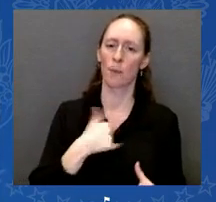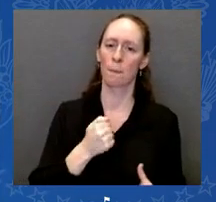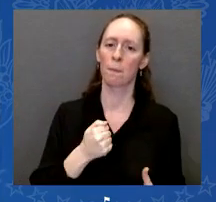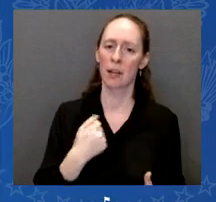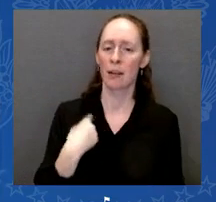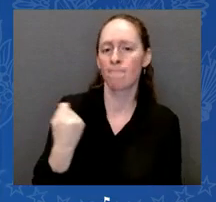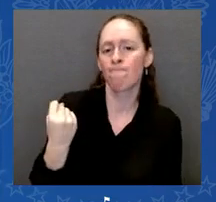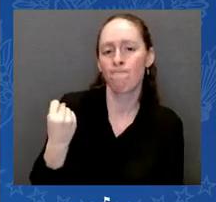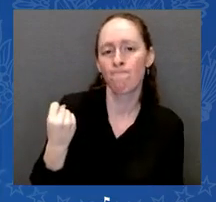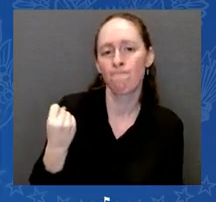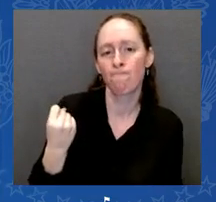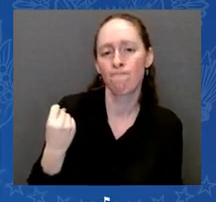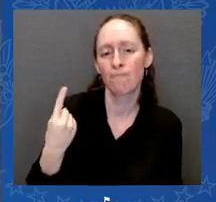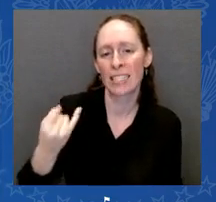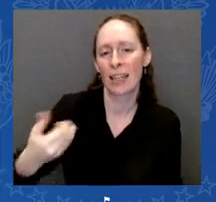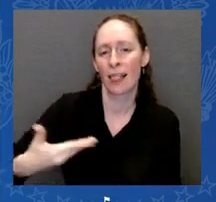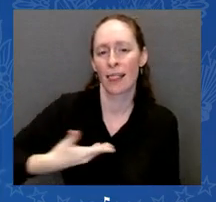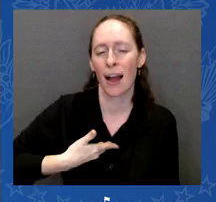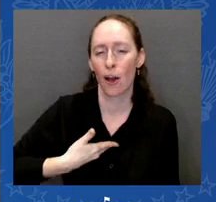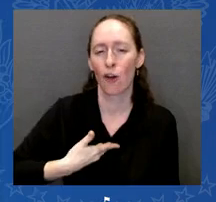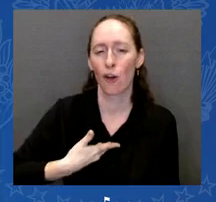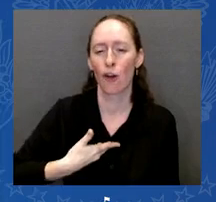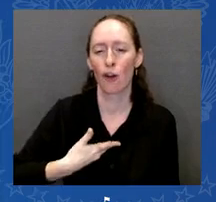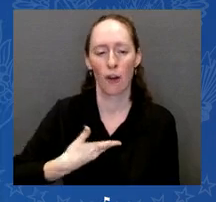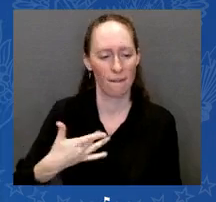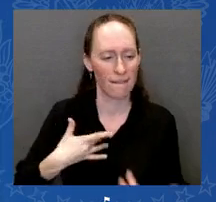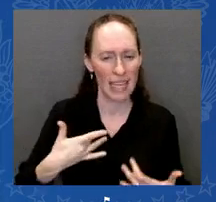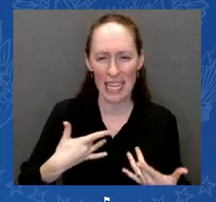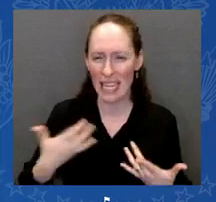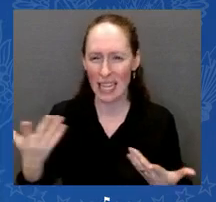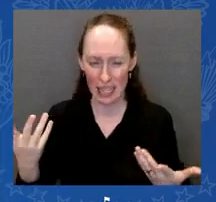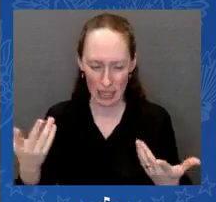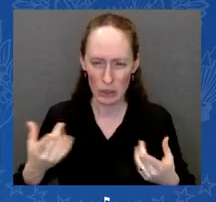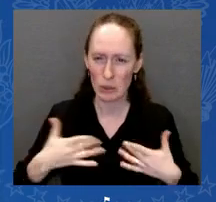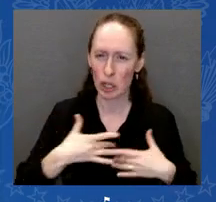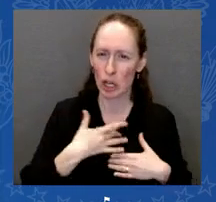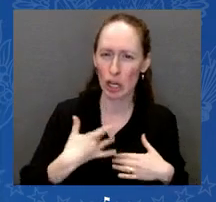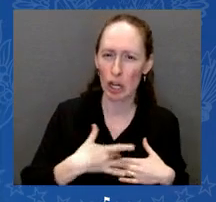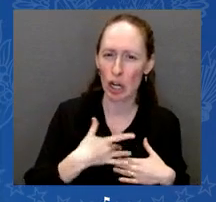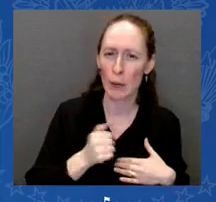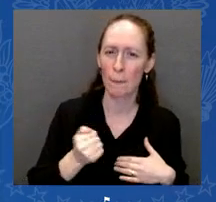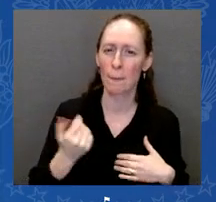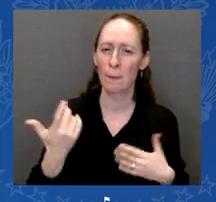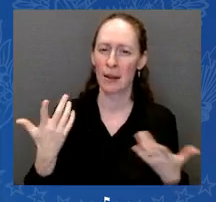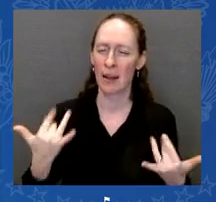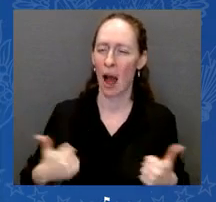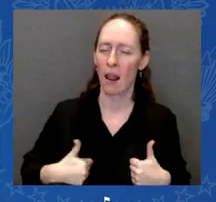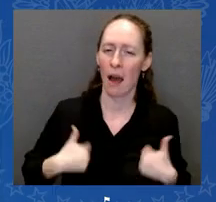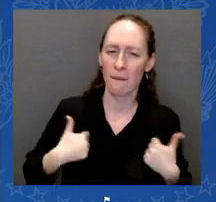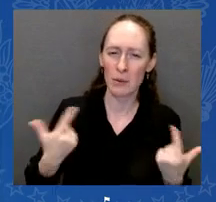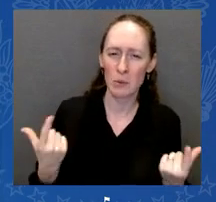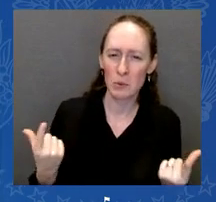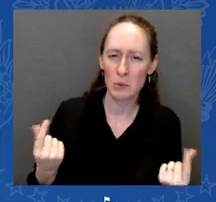And what I admire so much about all of you is you show up and remember.